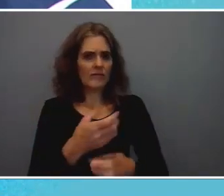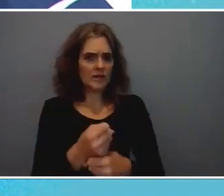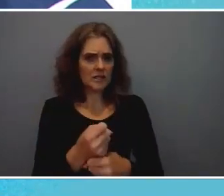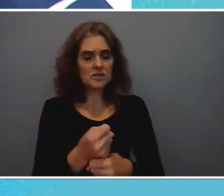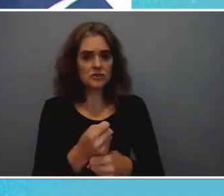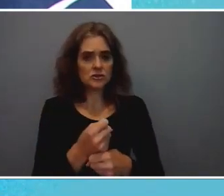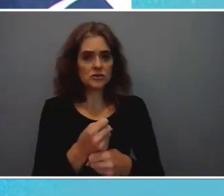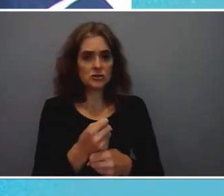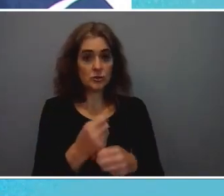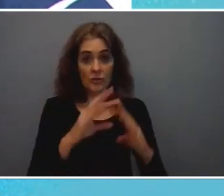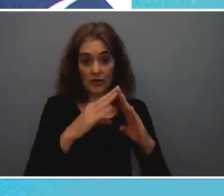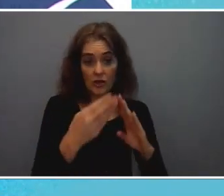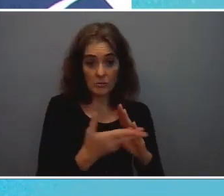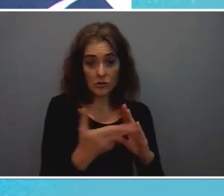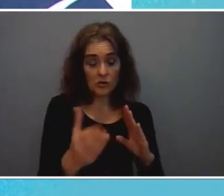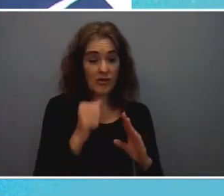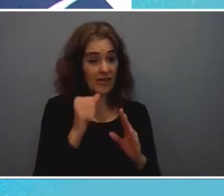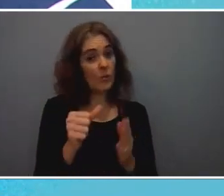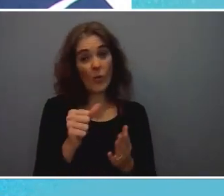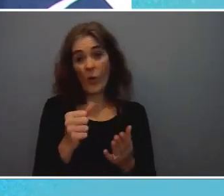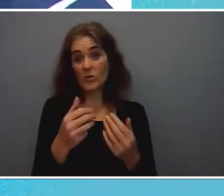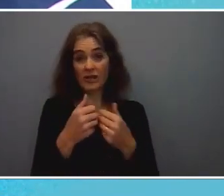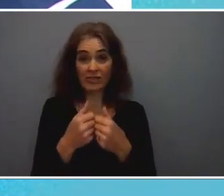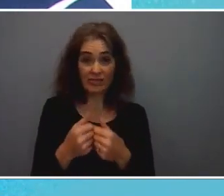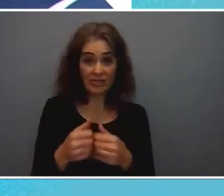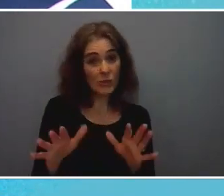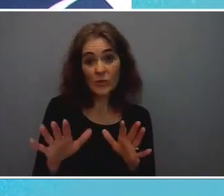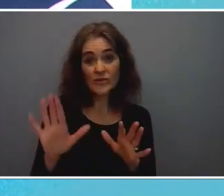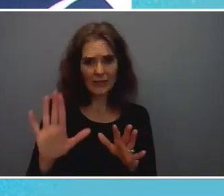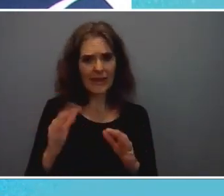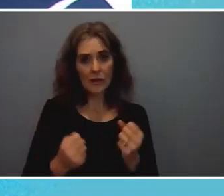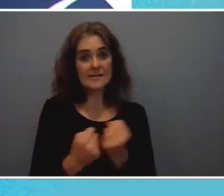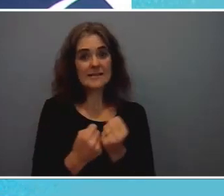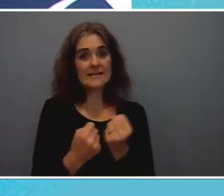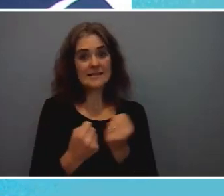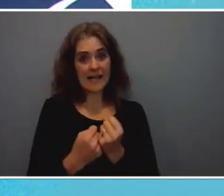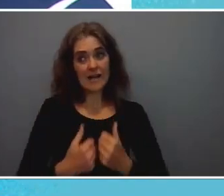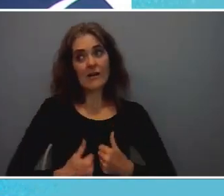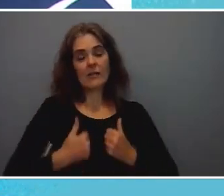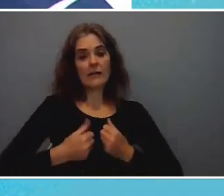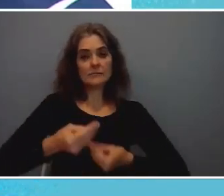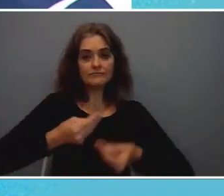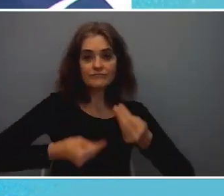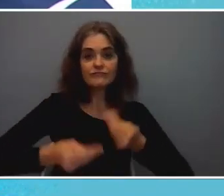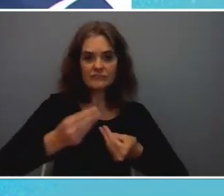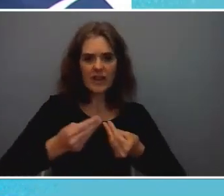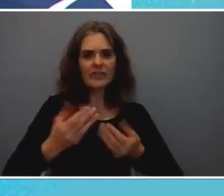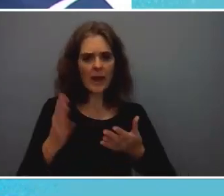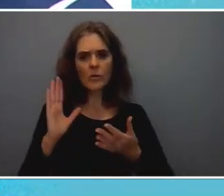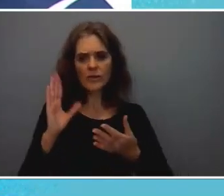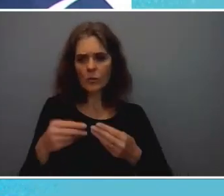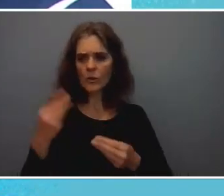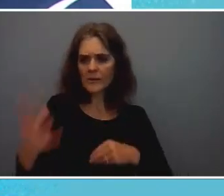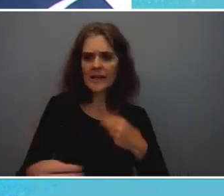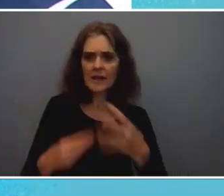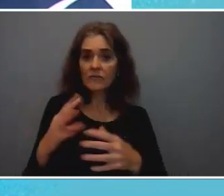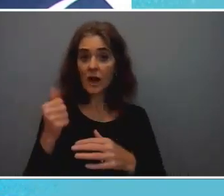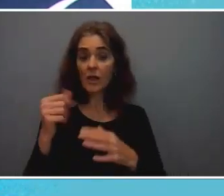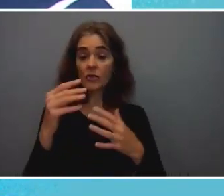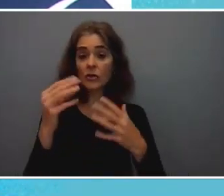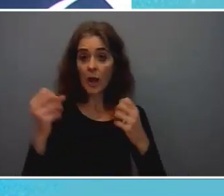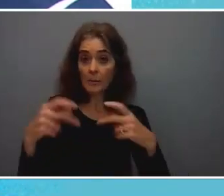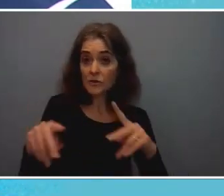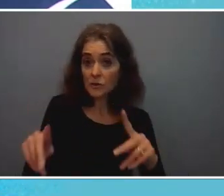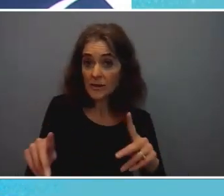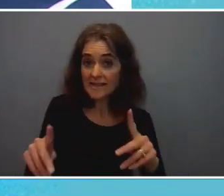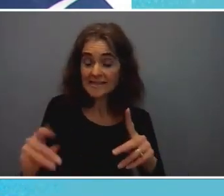stand to lose they will not lose their livelihoods that there will be other opportunities for them they will oppose and they will and they and we